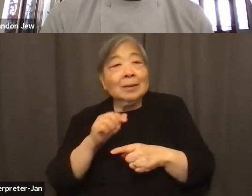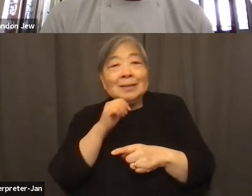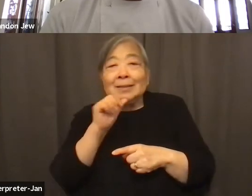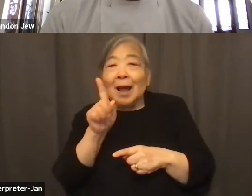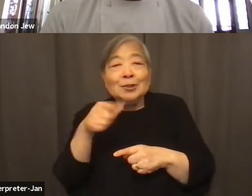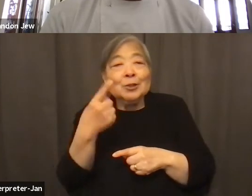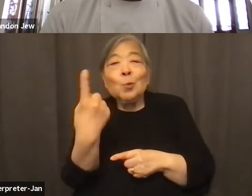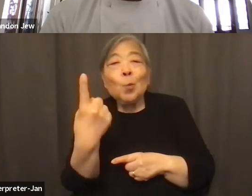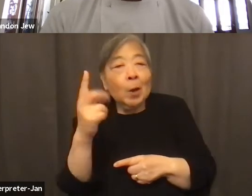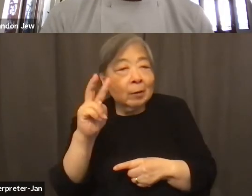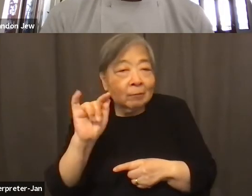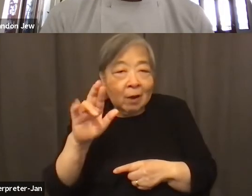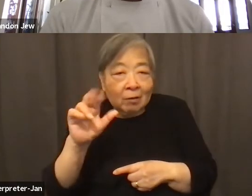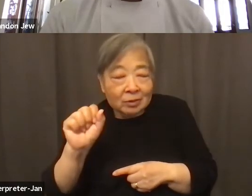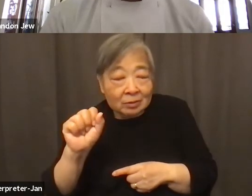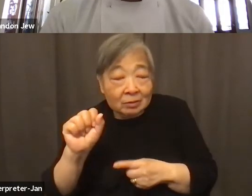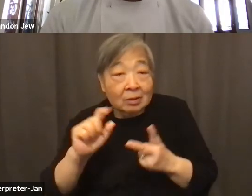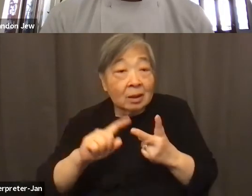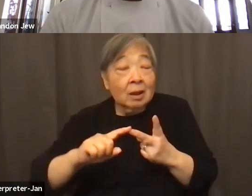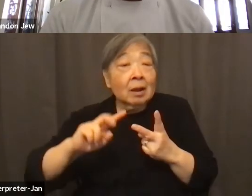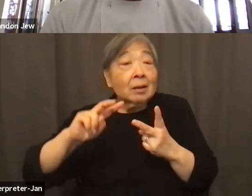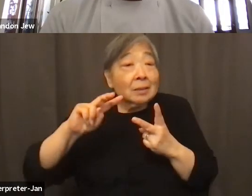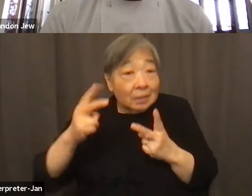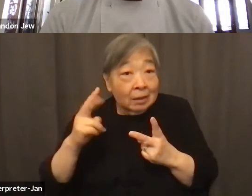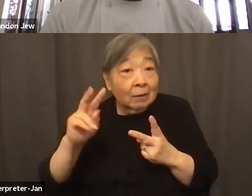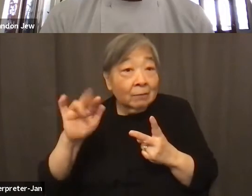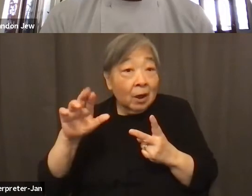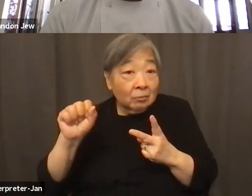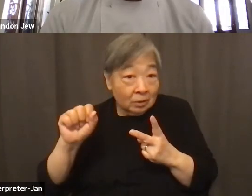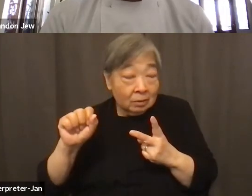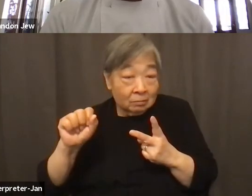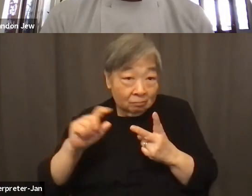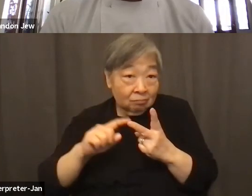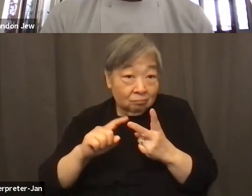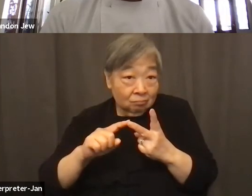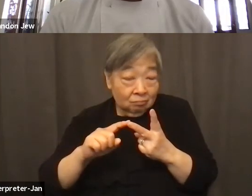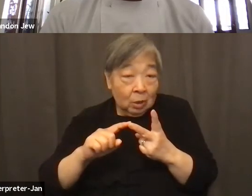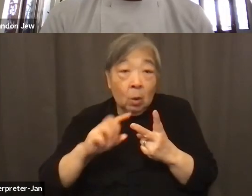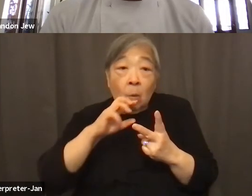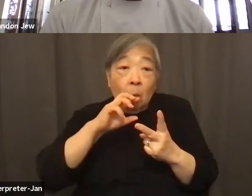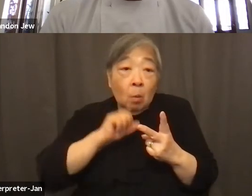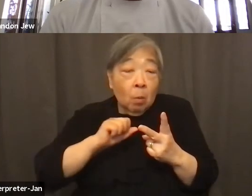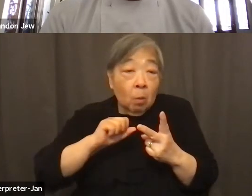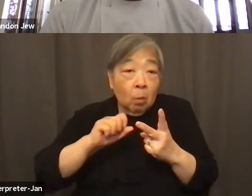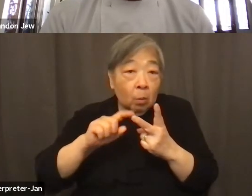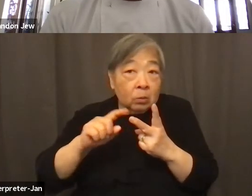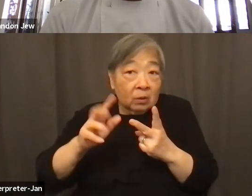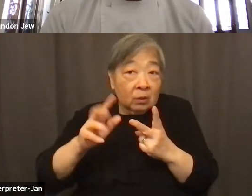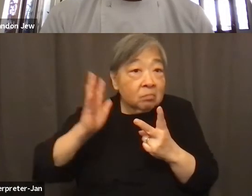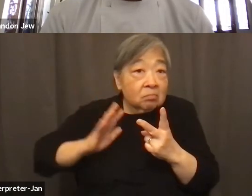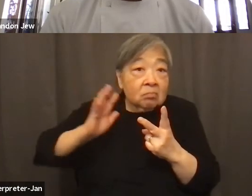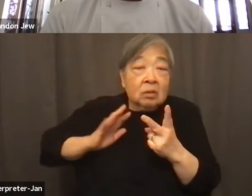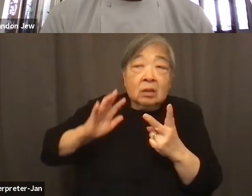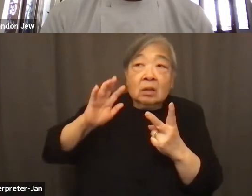hit a second virus, which has no vaccine, which is dating back to the 1906 San Francisco earthquake.